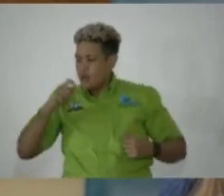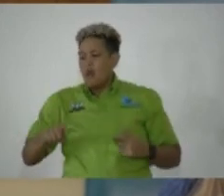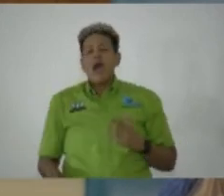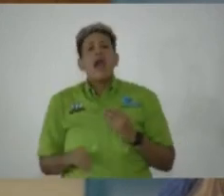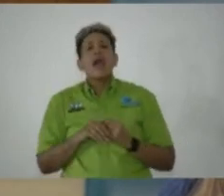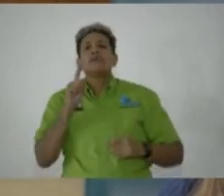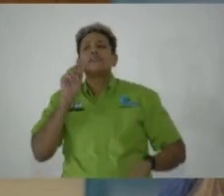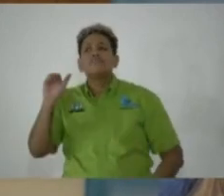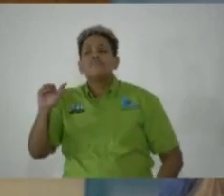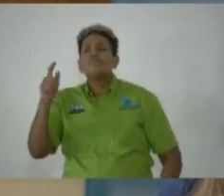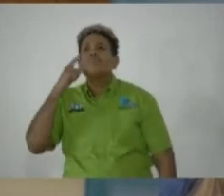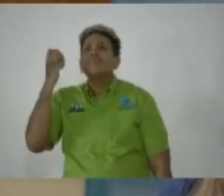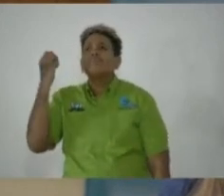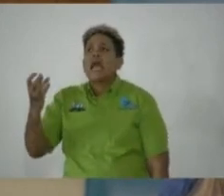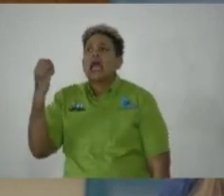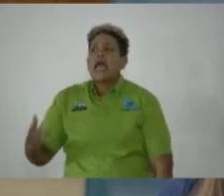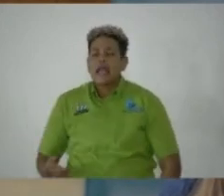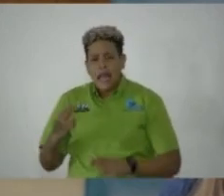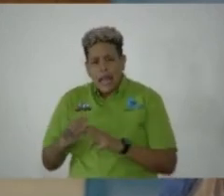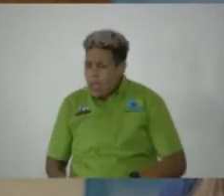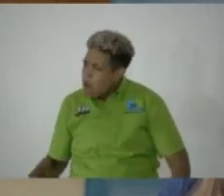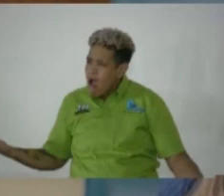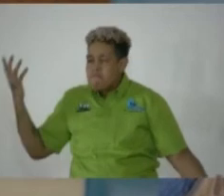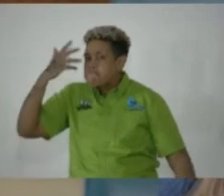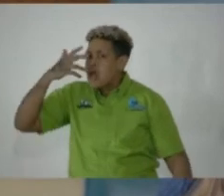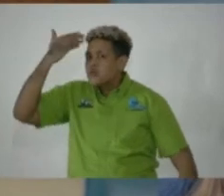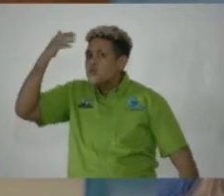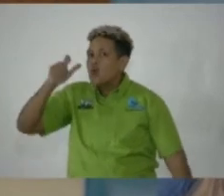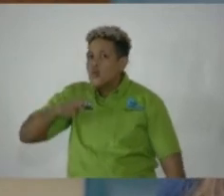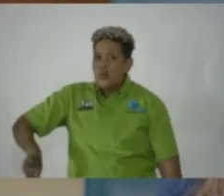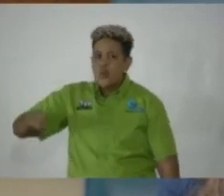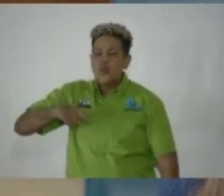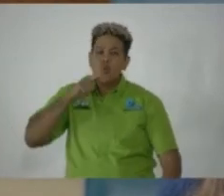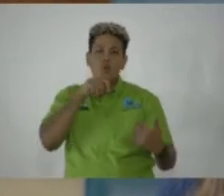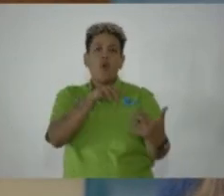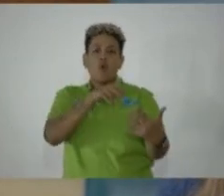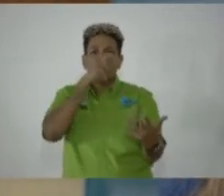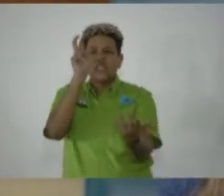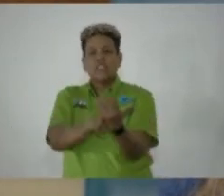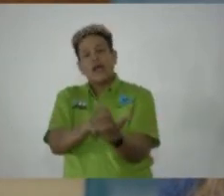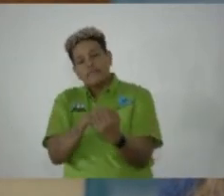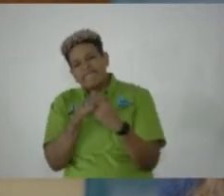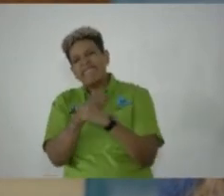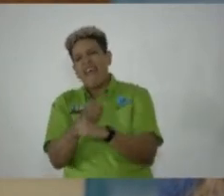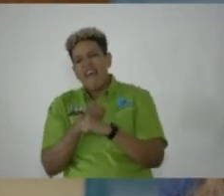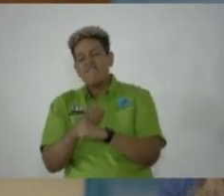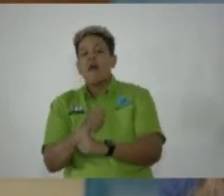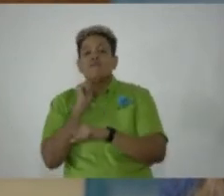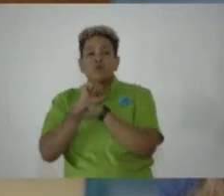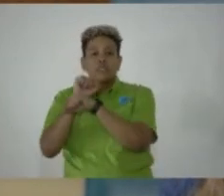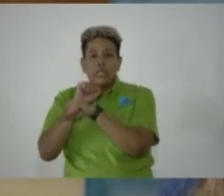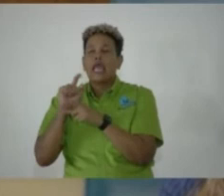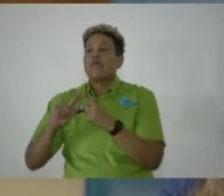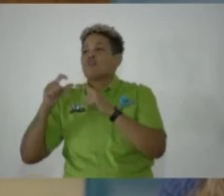pay homage to the countless nameless and faceless warriors whose battlefields were the plantations, the great houses,